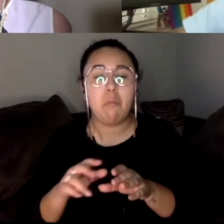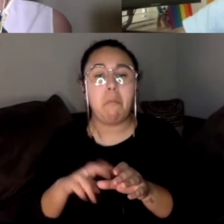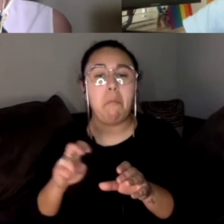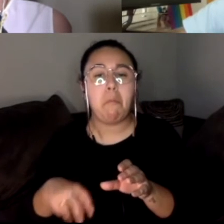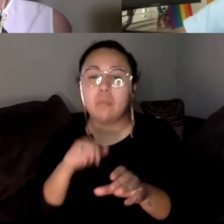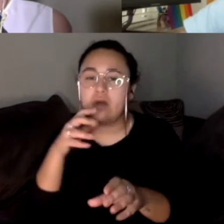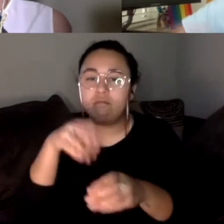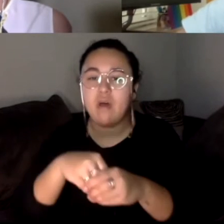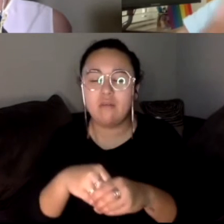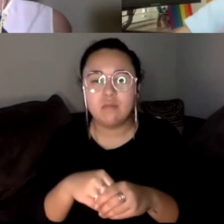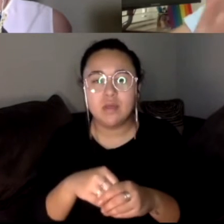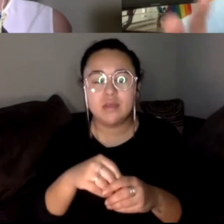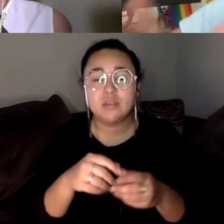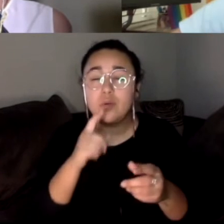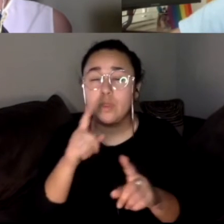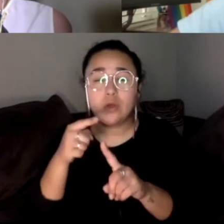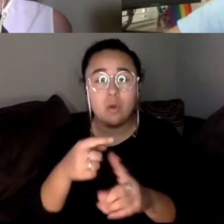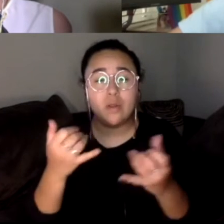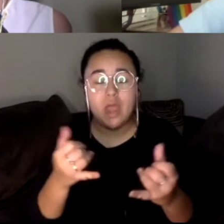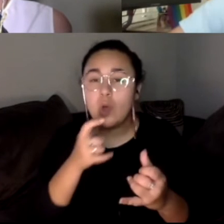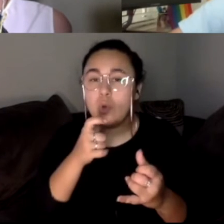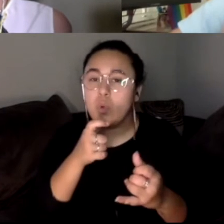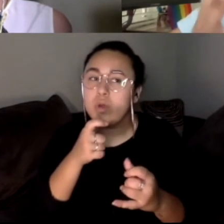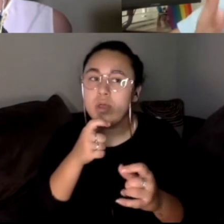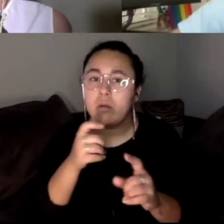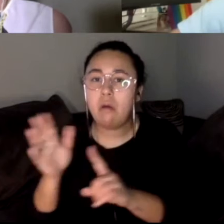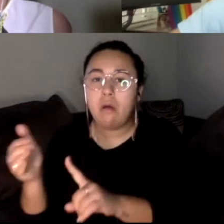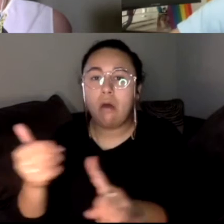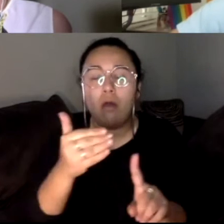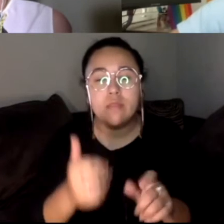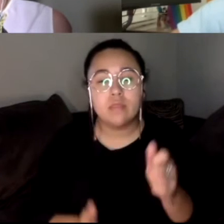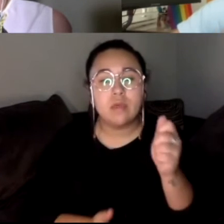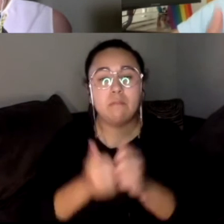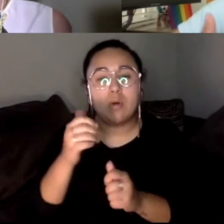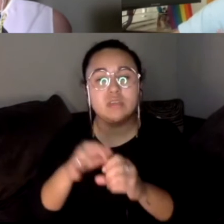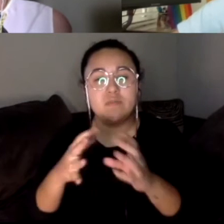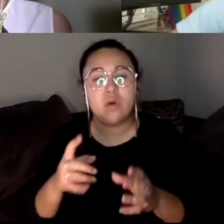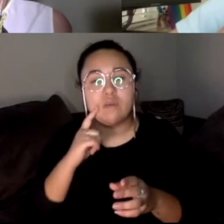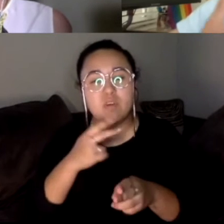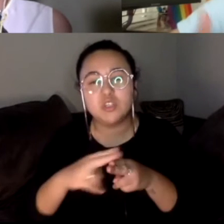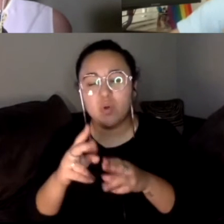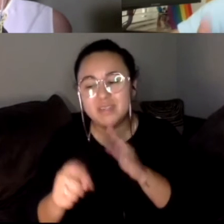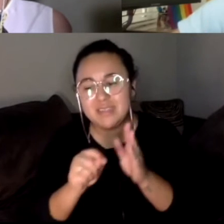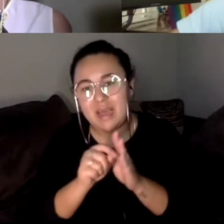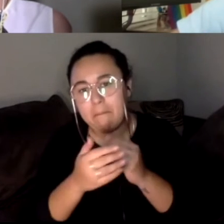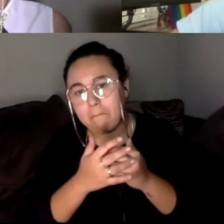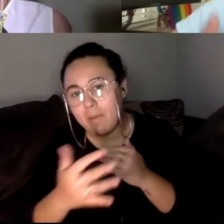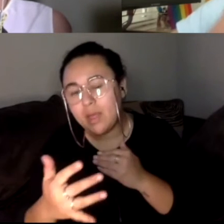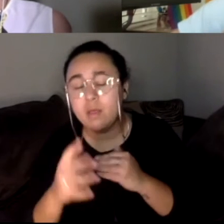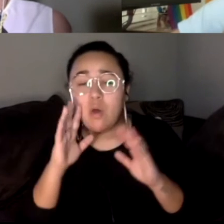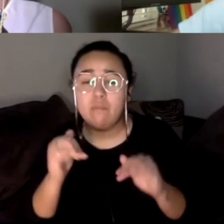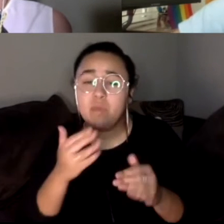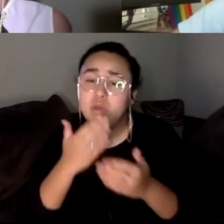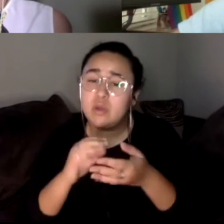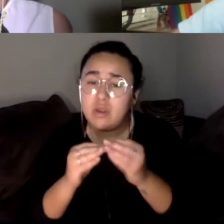generate more voters in this sense, in a very strange time. And, you know, we can hope, hopefully it will be a good turnout, but even with the special elections in